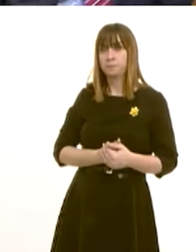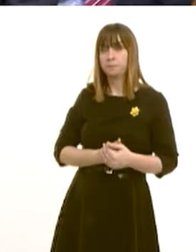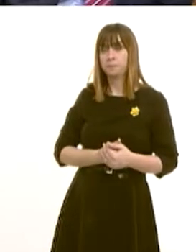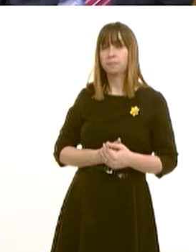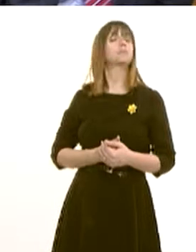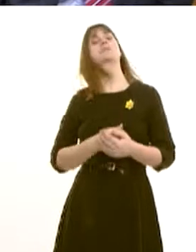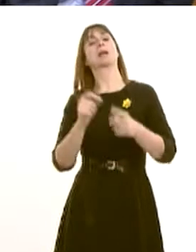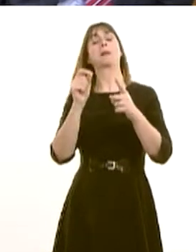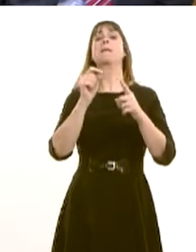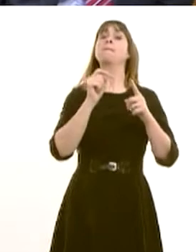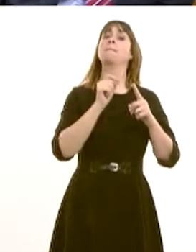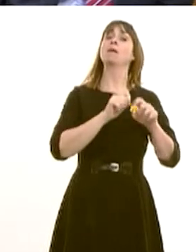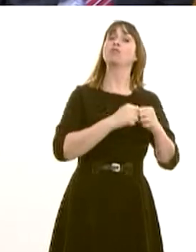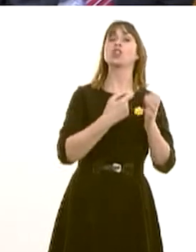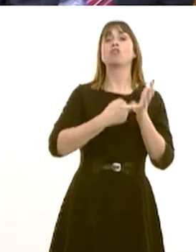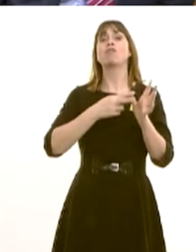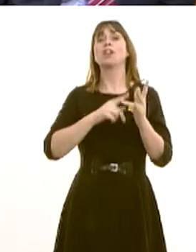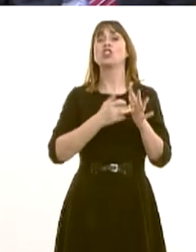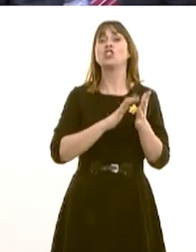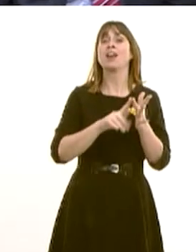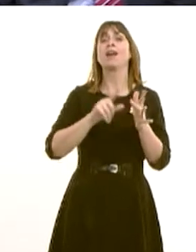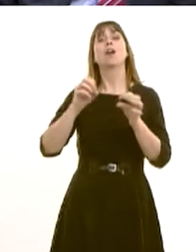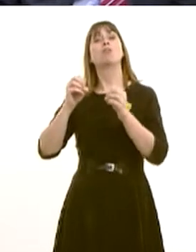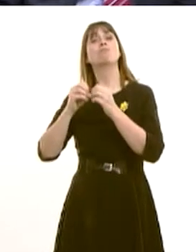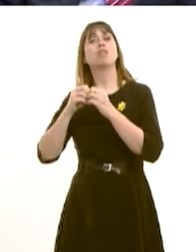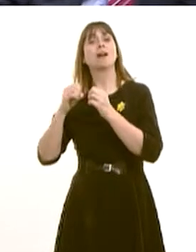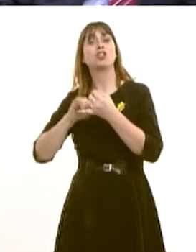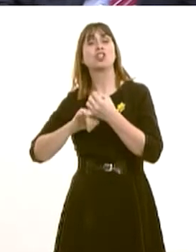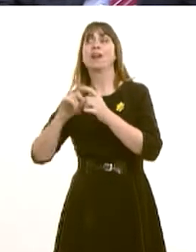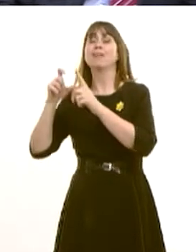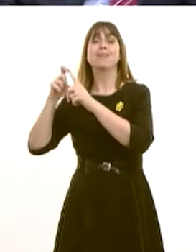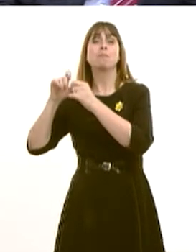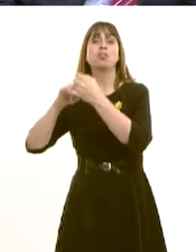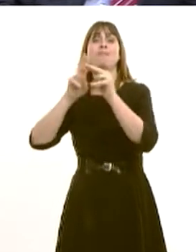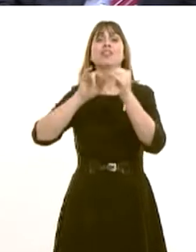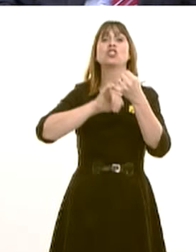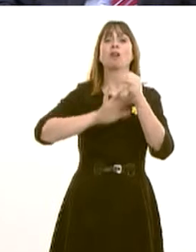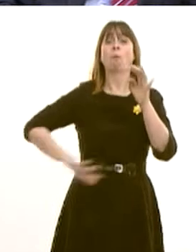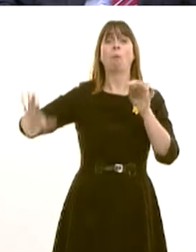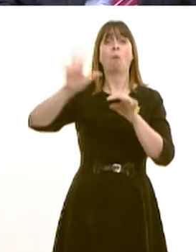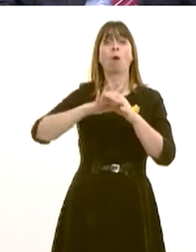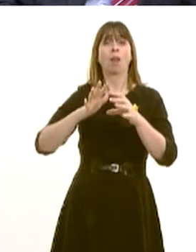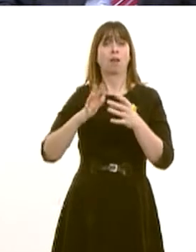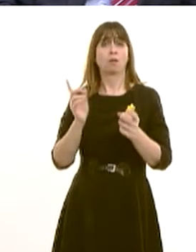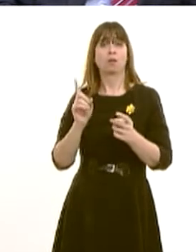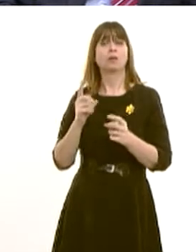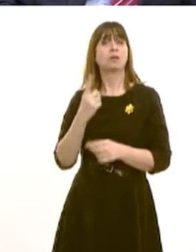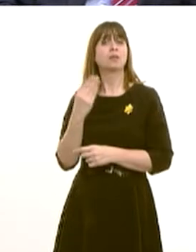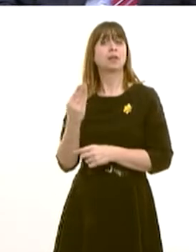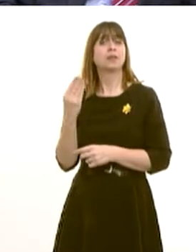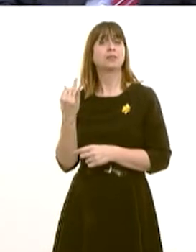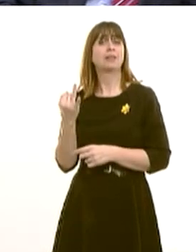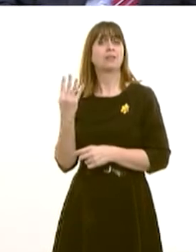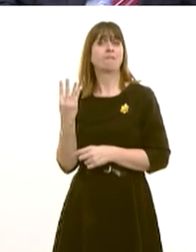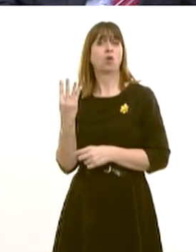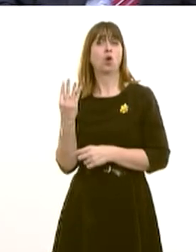Pembrokeshire, Radnorshire, Breckenshire, Denbyshire, Flintshire, were all abolished in 1974